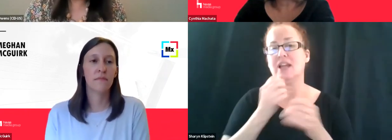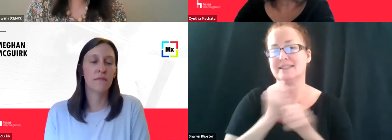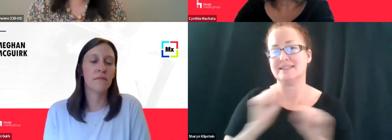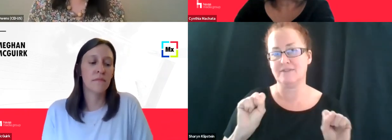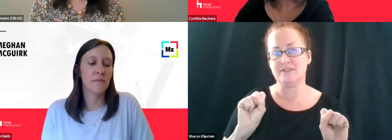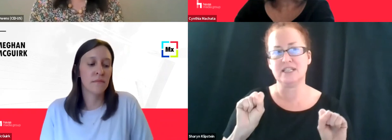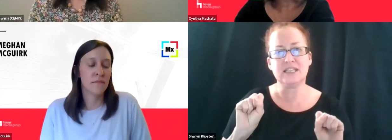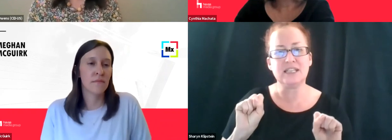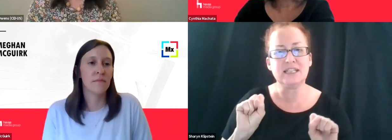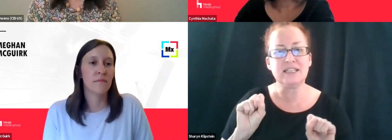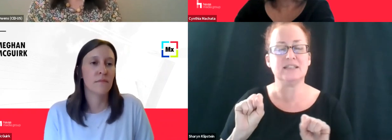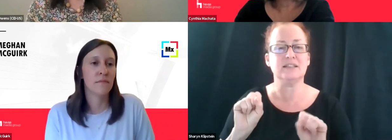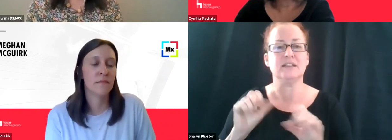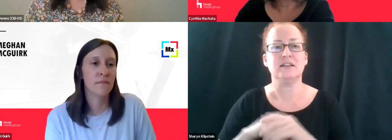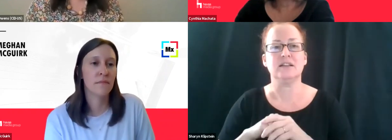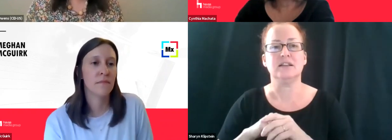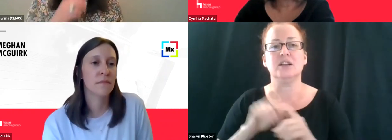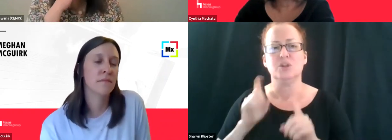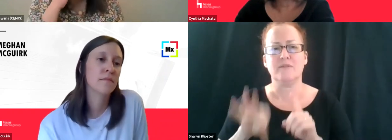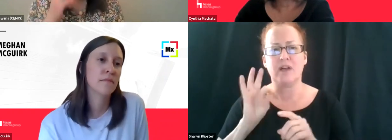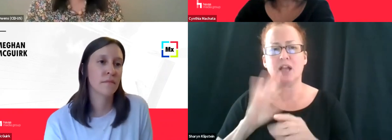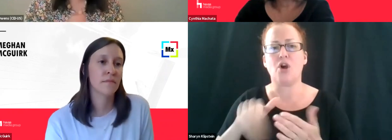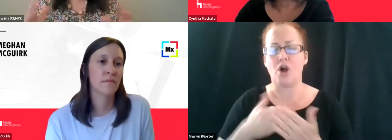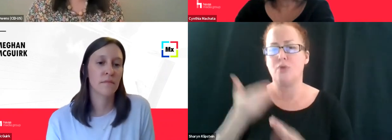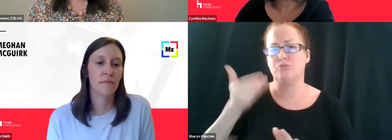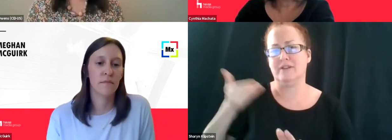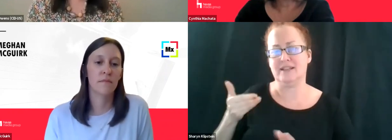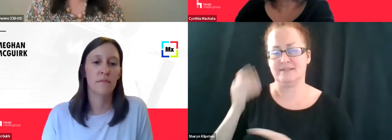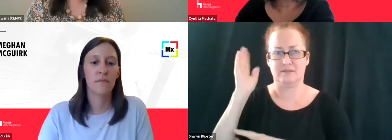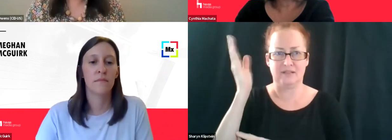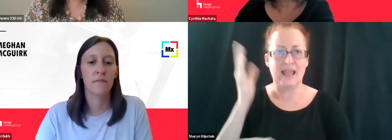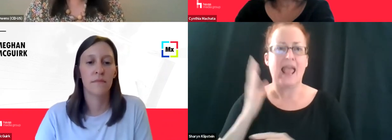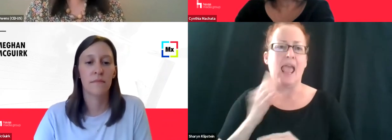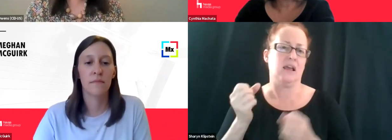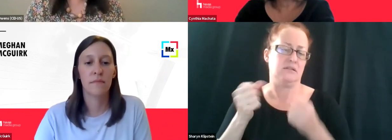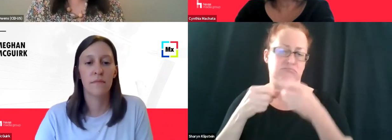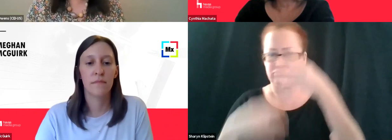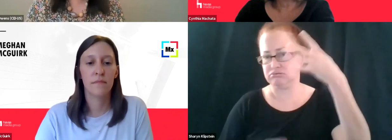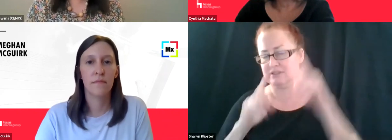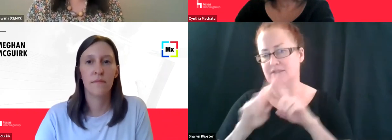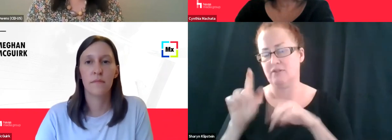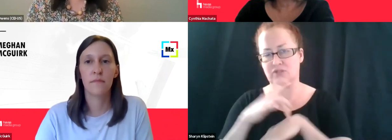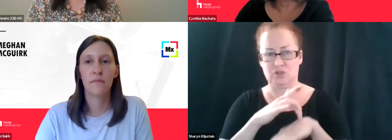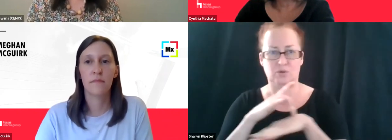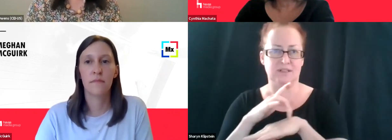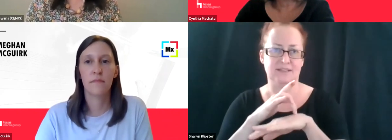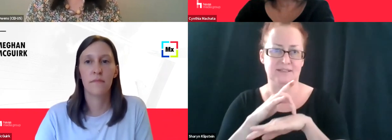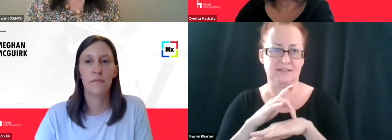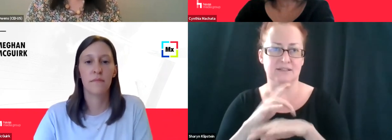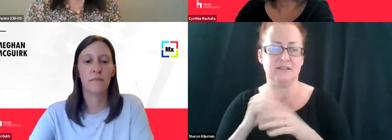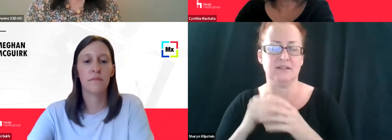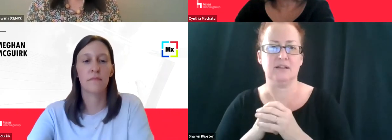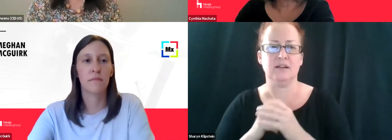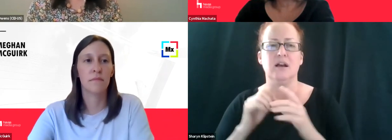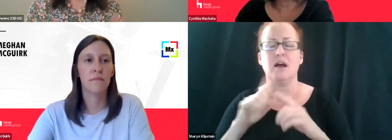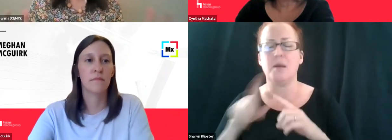.com, where you'll find all of our past sessions, as well as a host of resources on multiple topics that, uh,